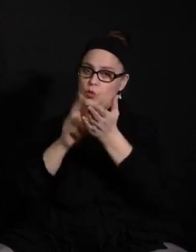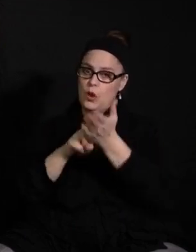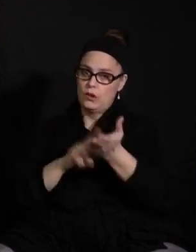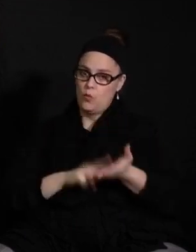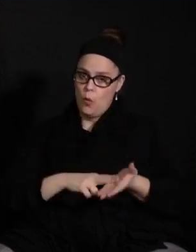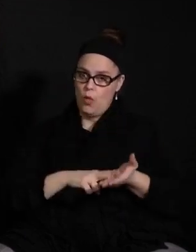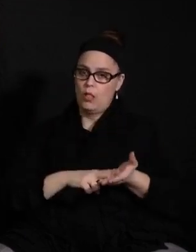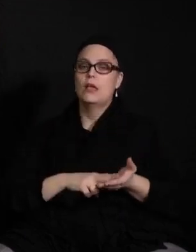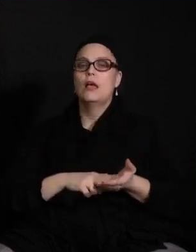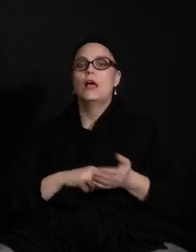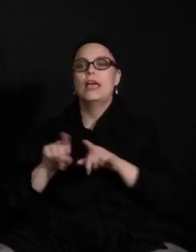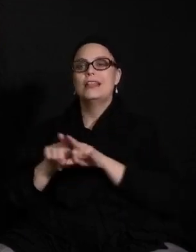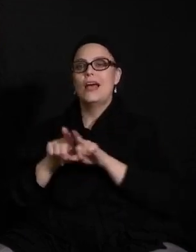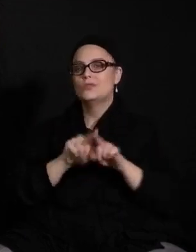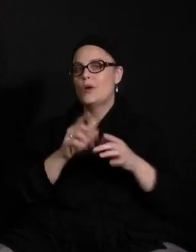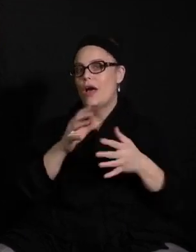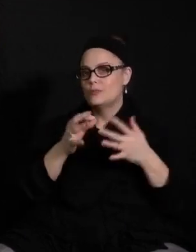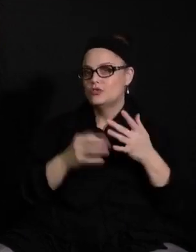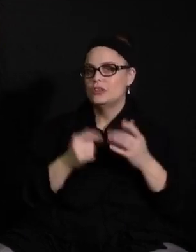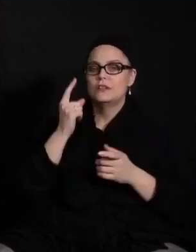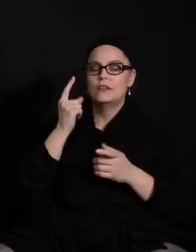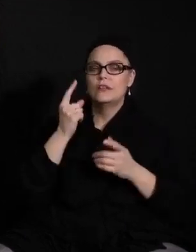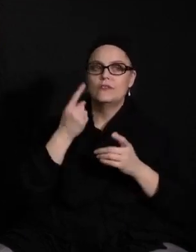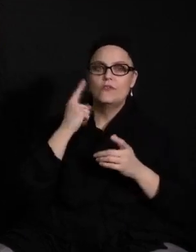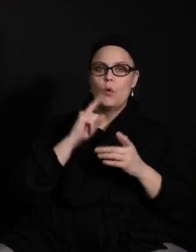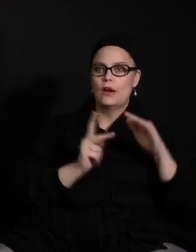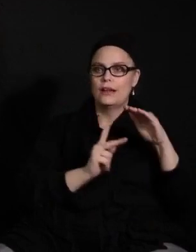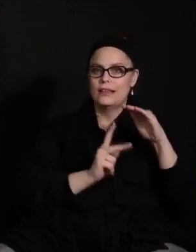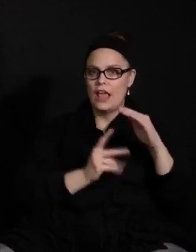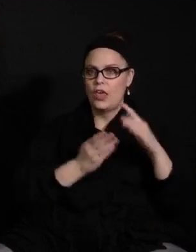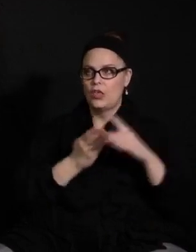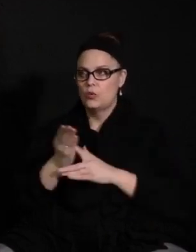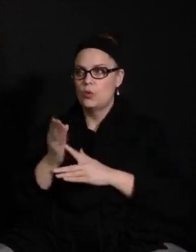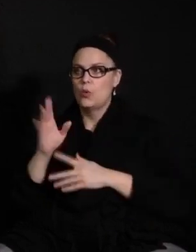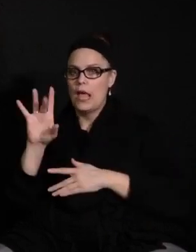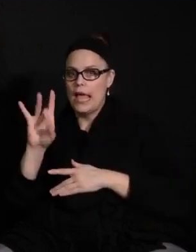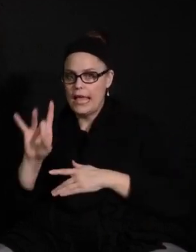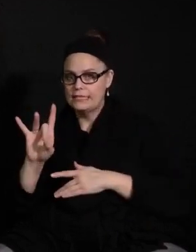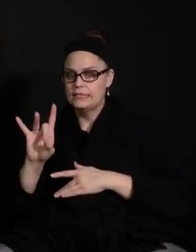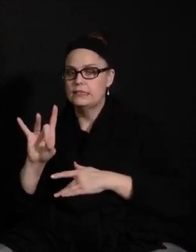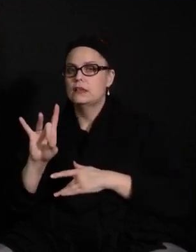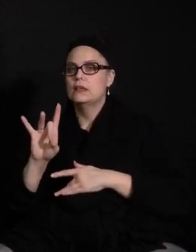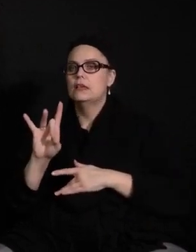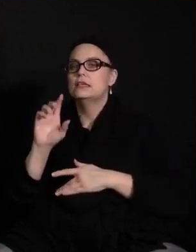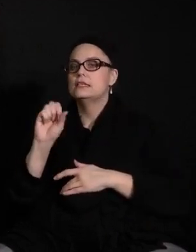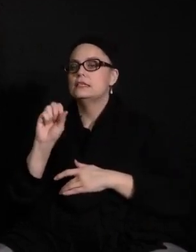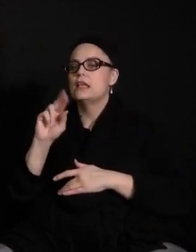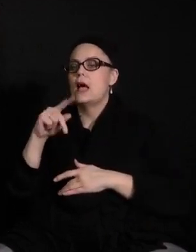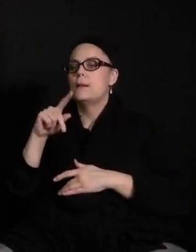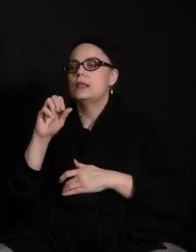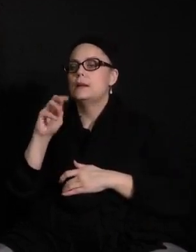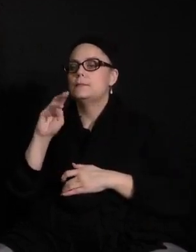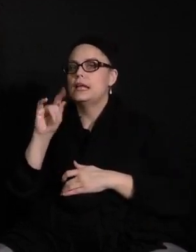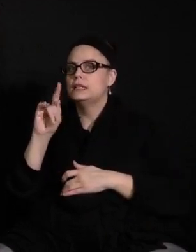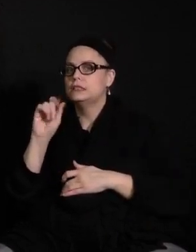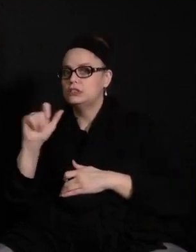K through 12, or in this case K through 8, supplemental online program for all of our students in St. Paul Public Schools. So we